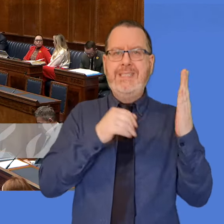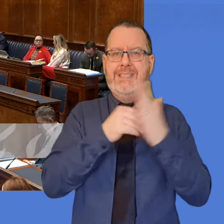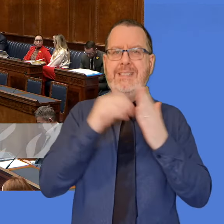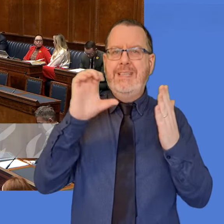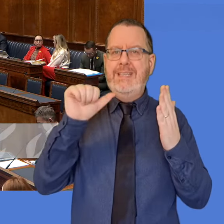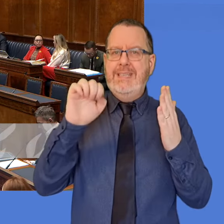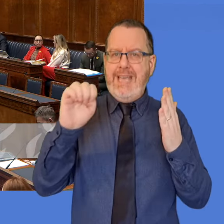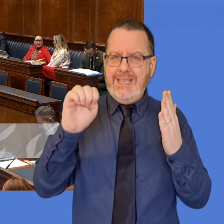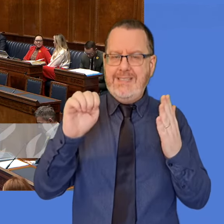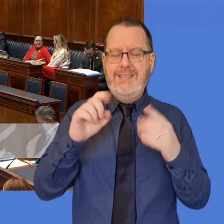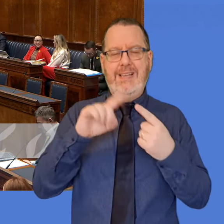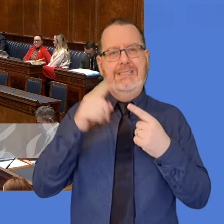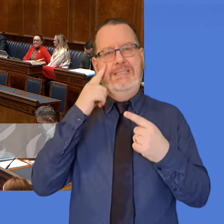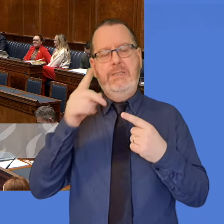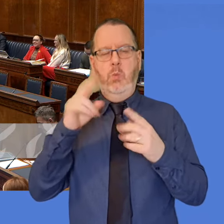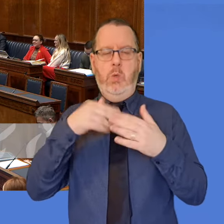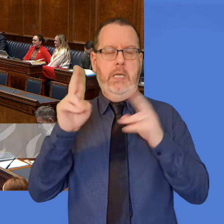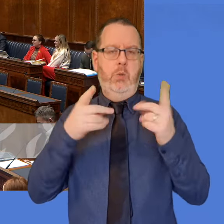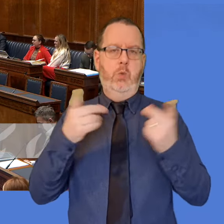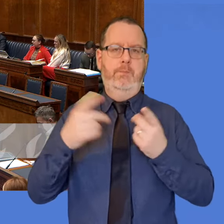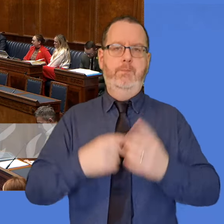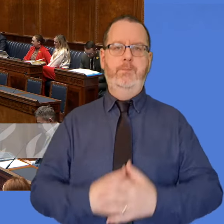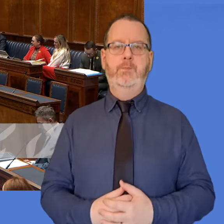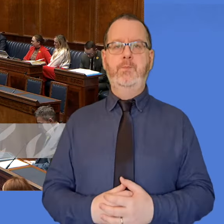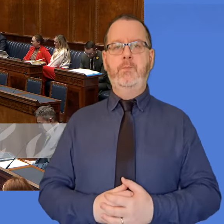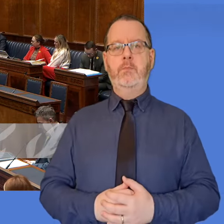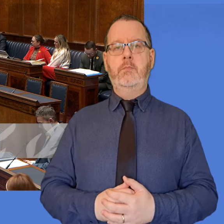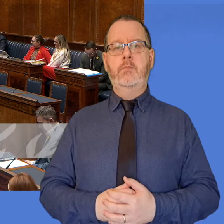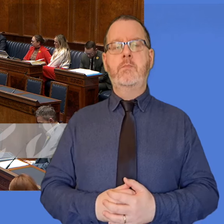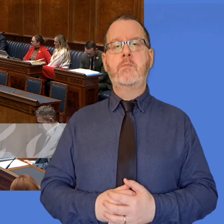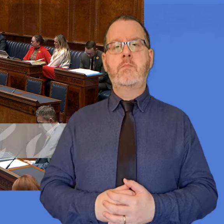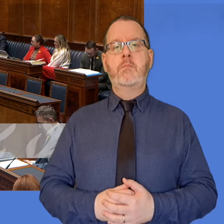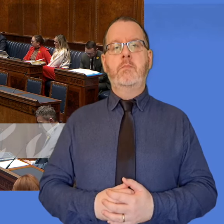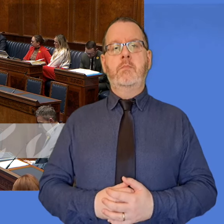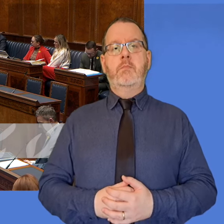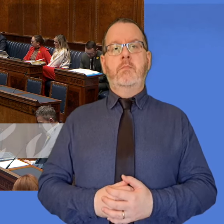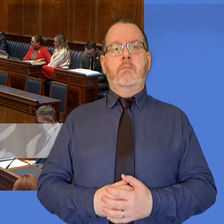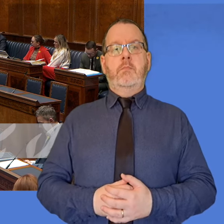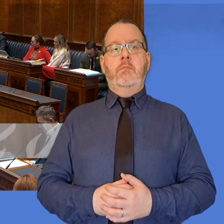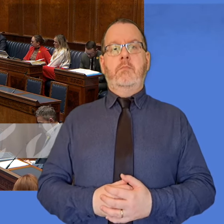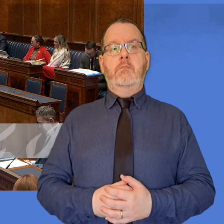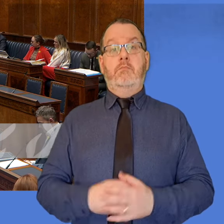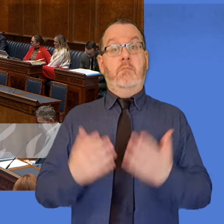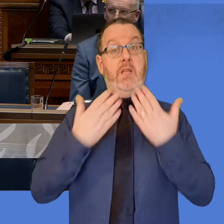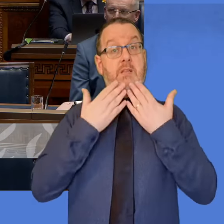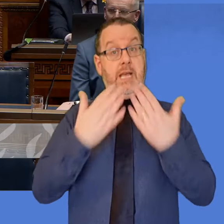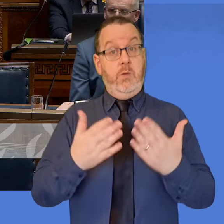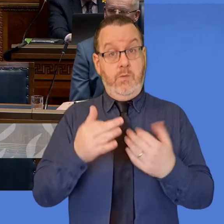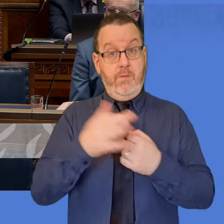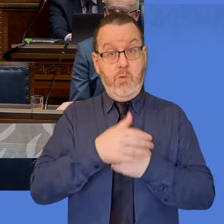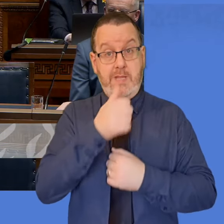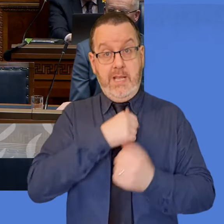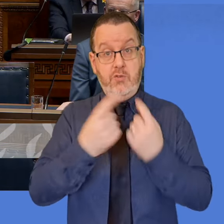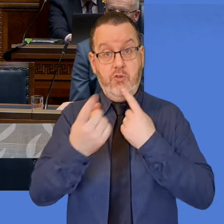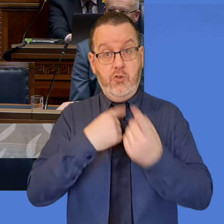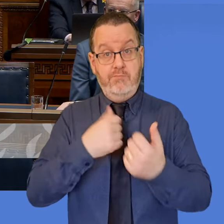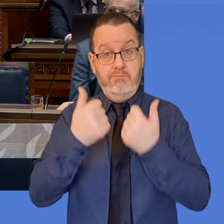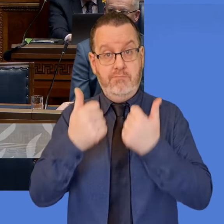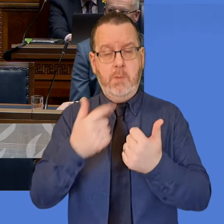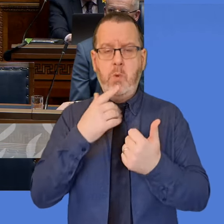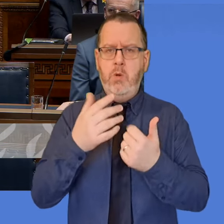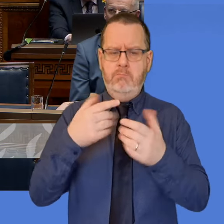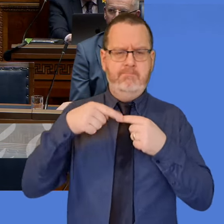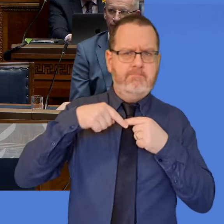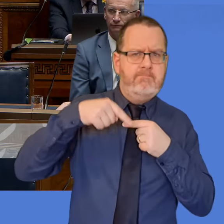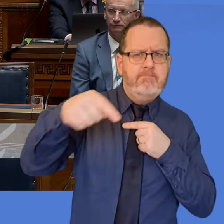Mr. Harvey. Thank you for your answers, Minister. Minister, what actions will you undertake to try and meet these